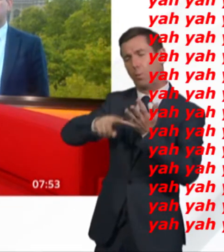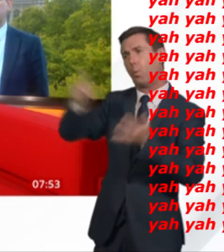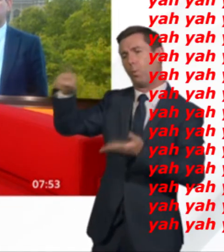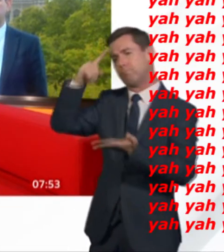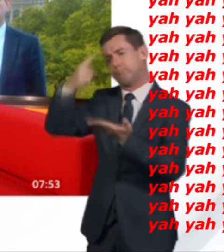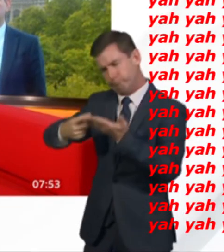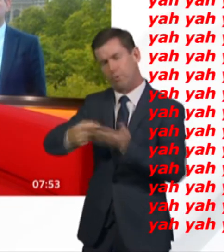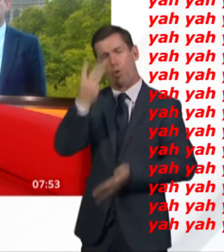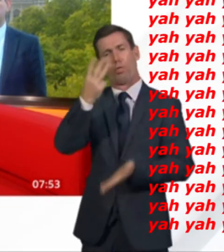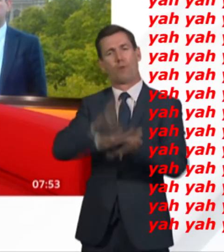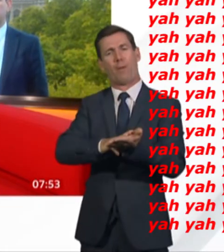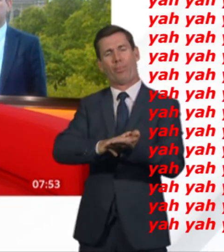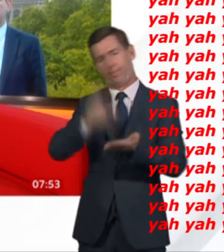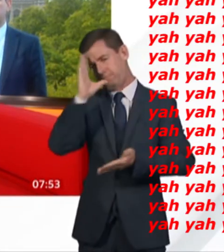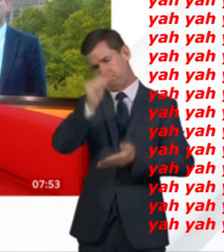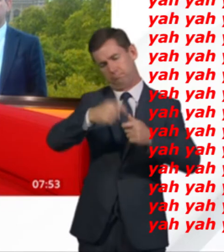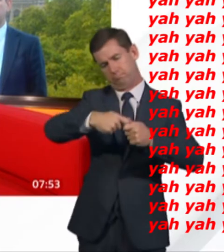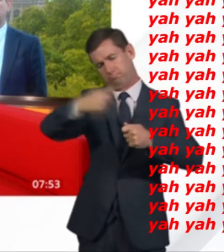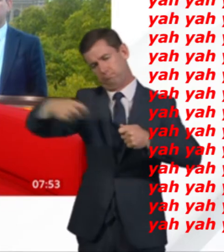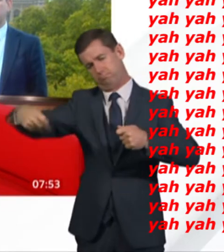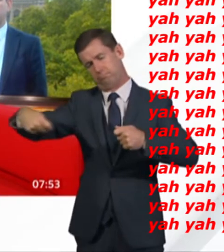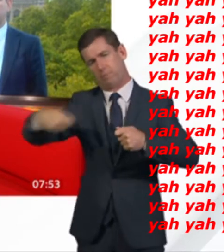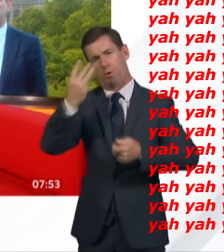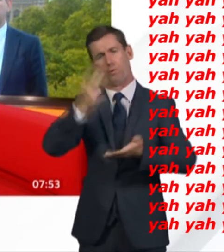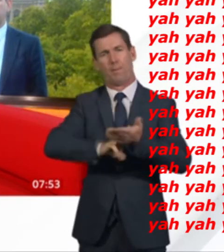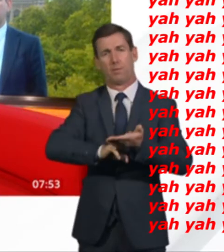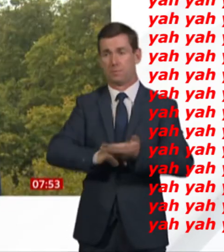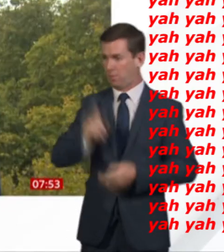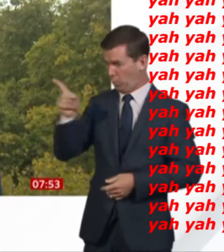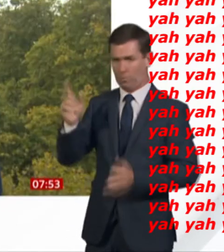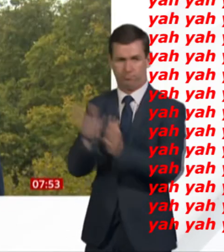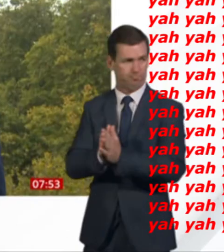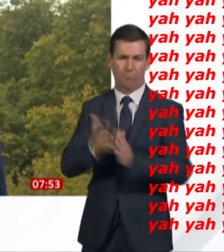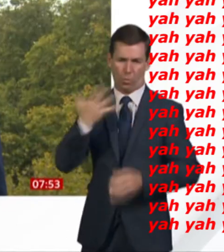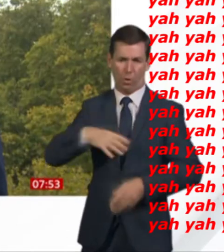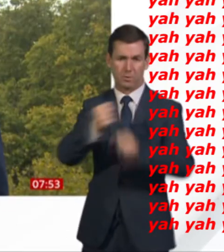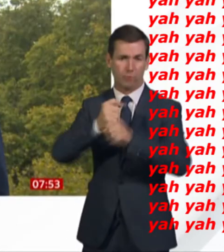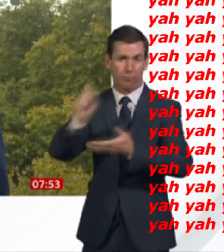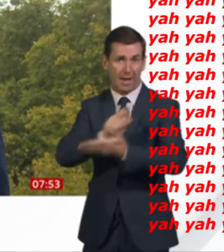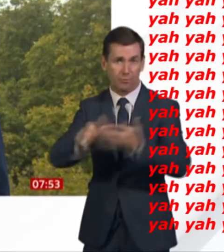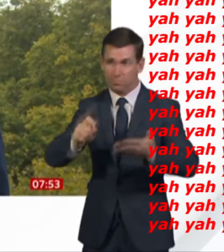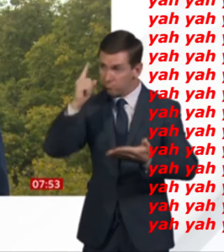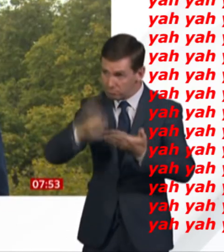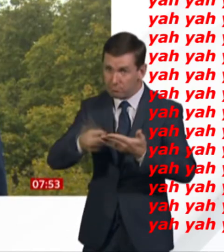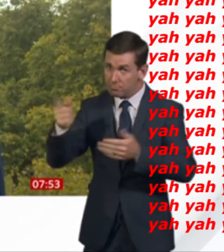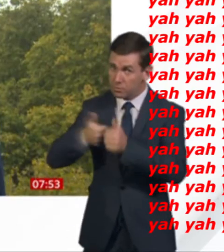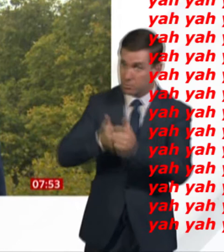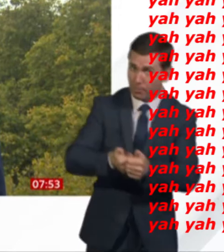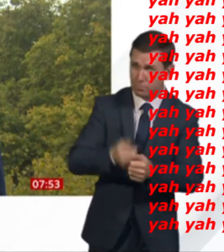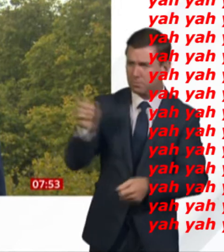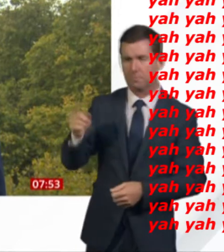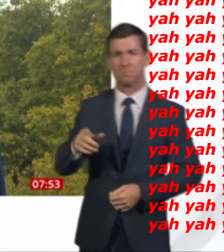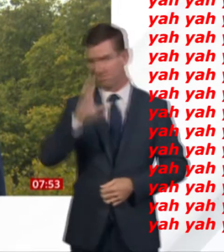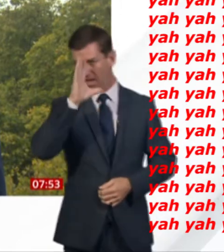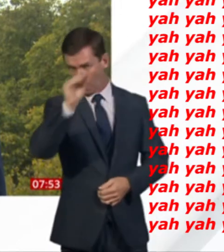are considering an extension, they're not averse to that, then you're back a general election? Well, let me make it clear. I want Boris Johnson and his